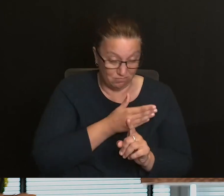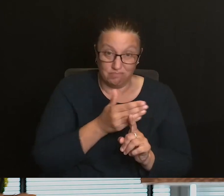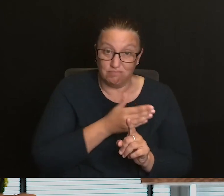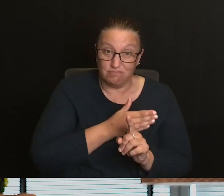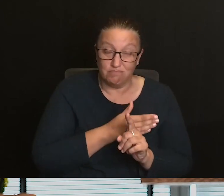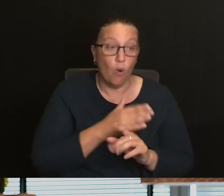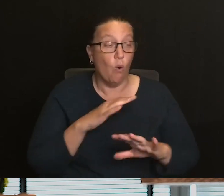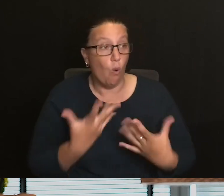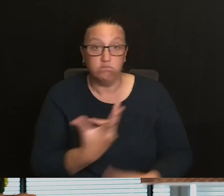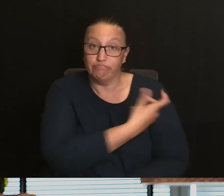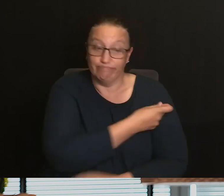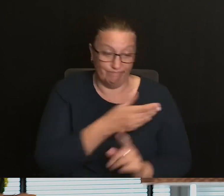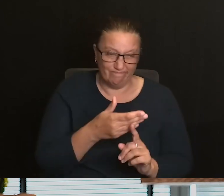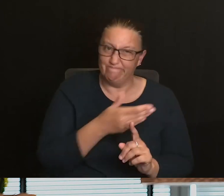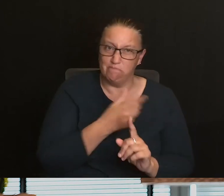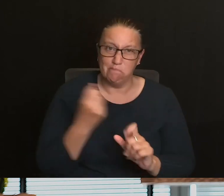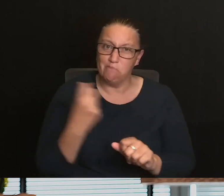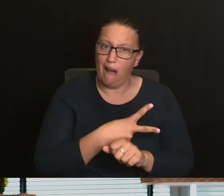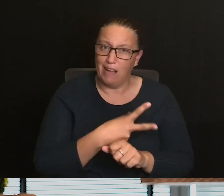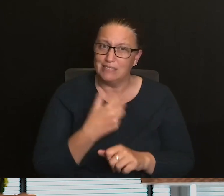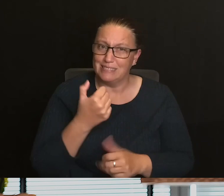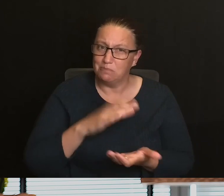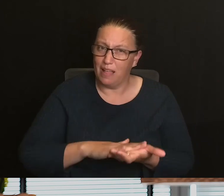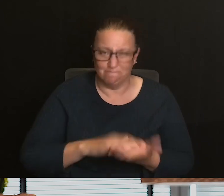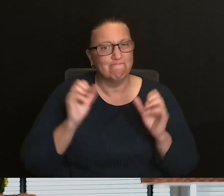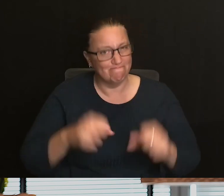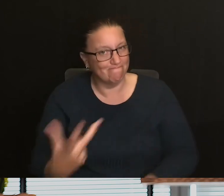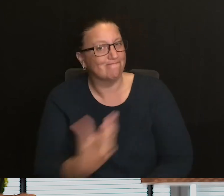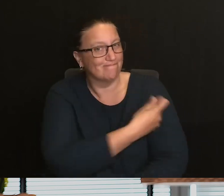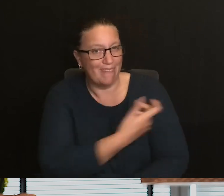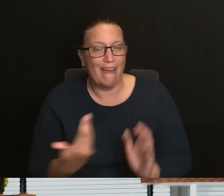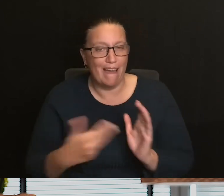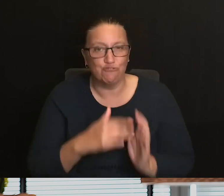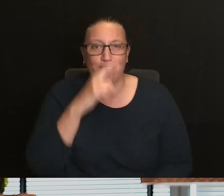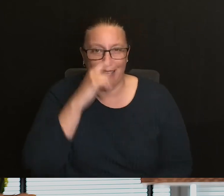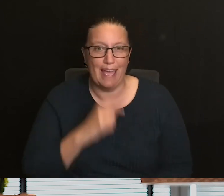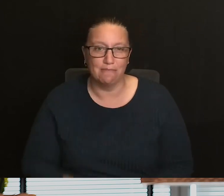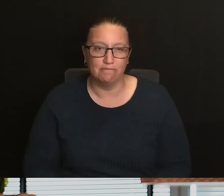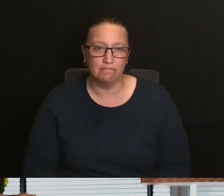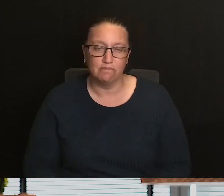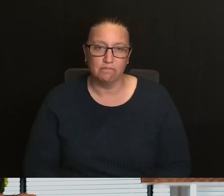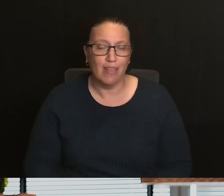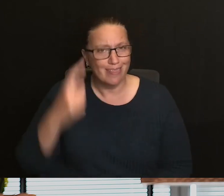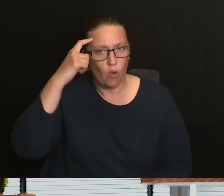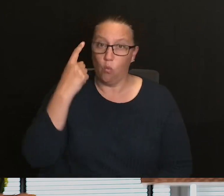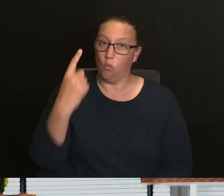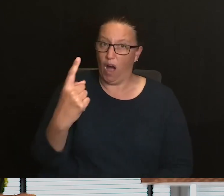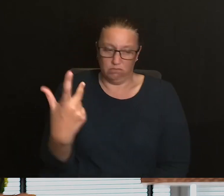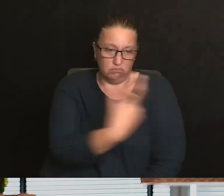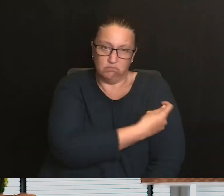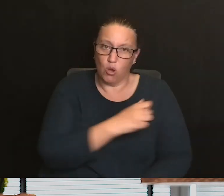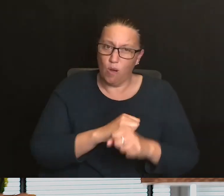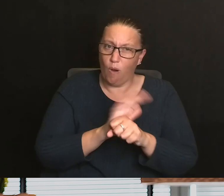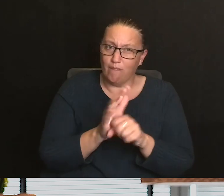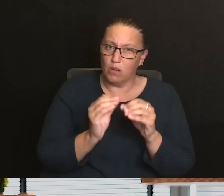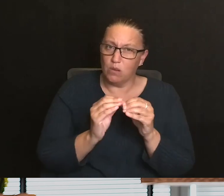It's also safe to get an annual flu vaccine in the same appointment. You can get both vaccines at the same time and save